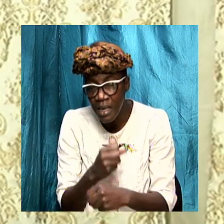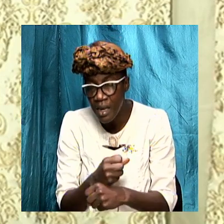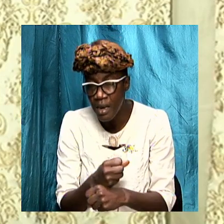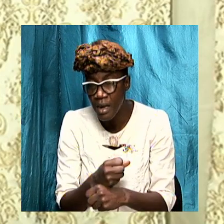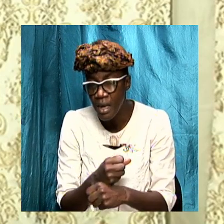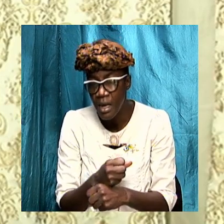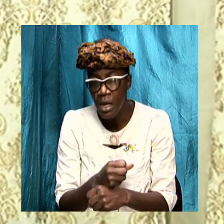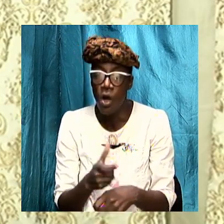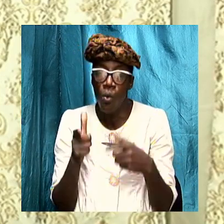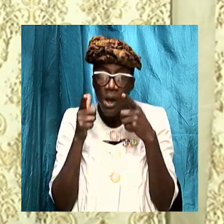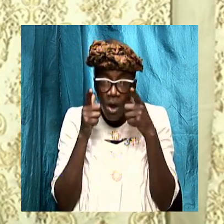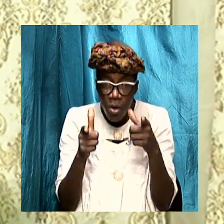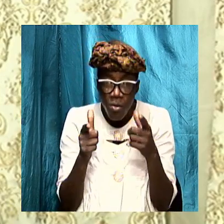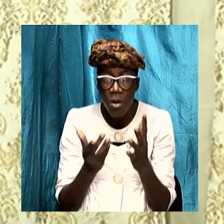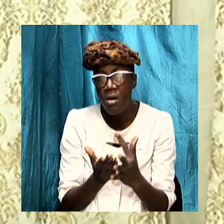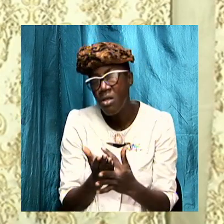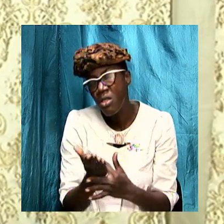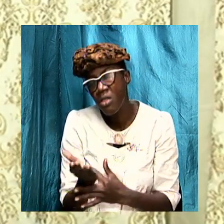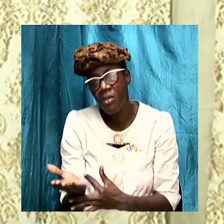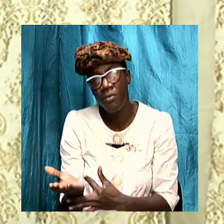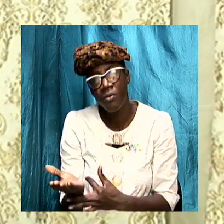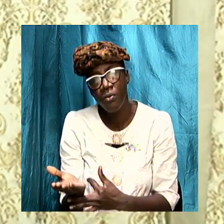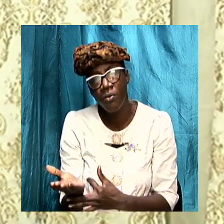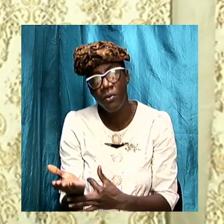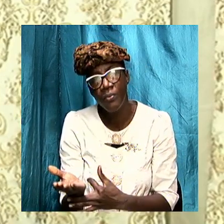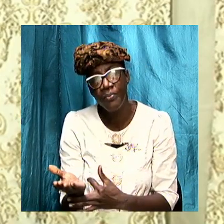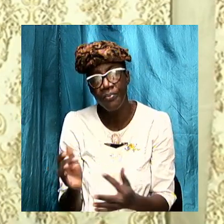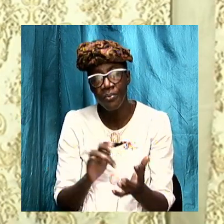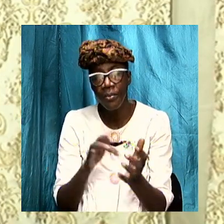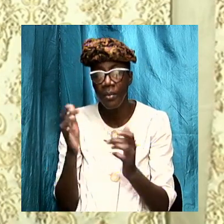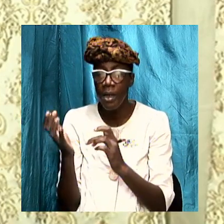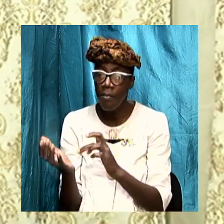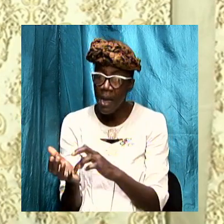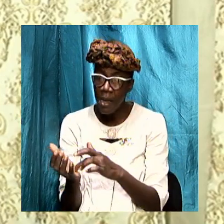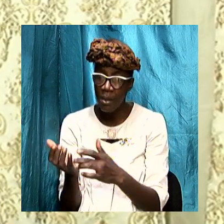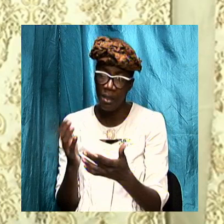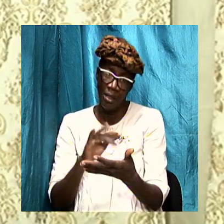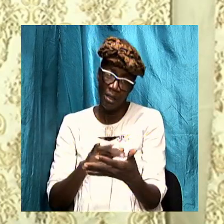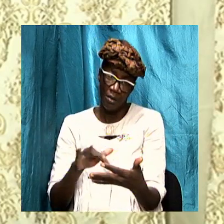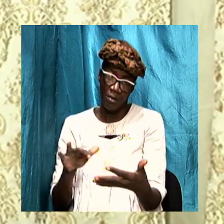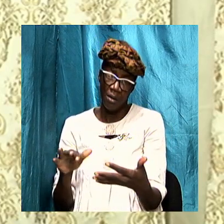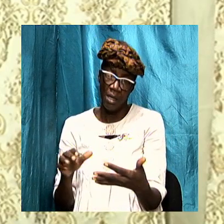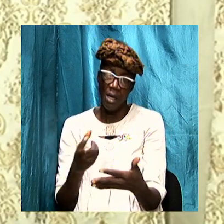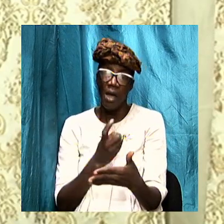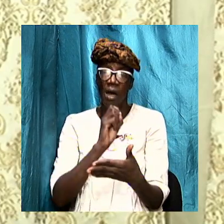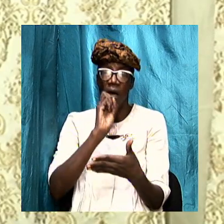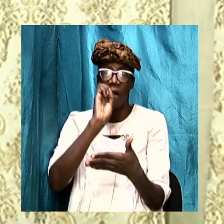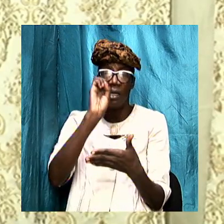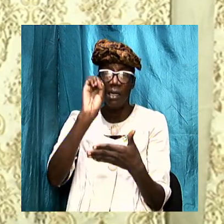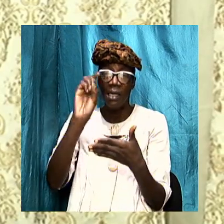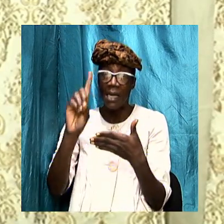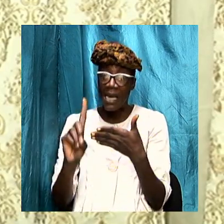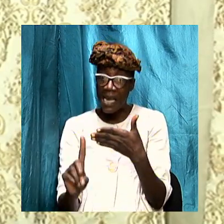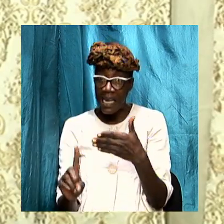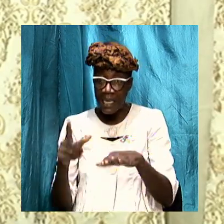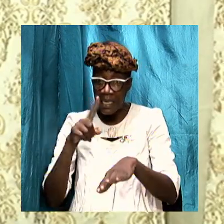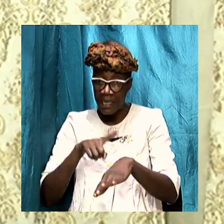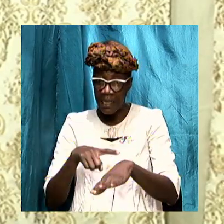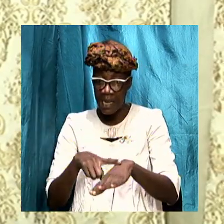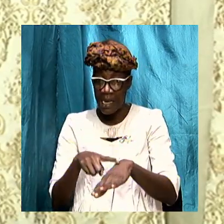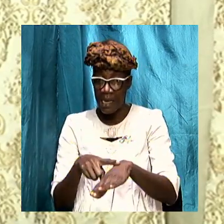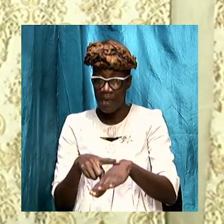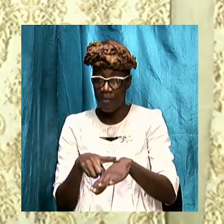and we are gone through as I said a Bible study series on end times and